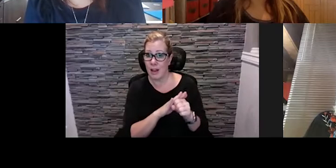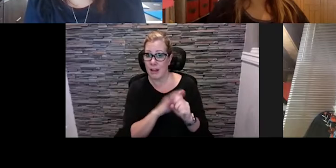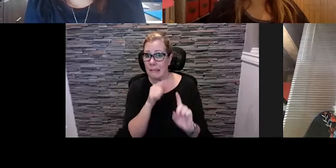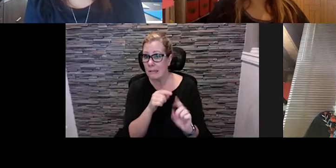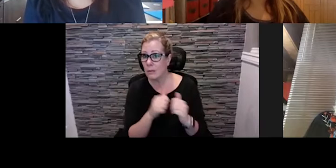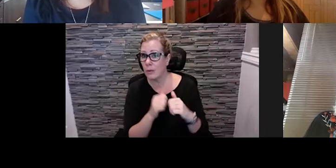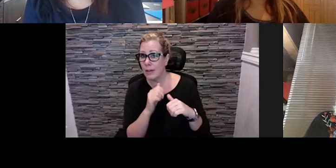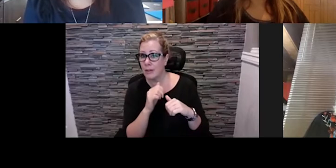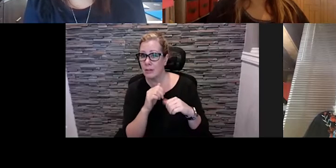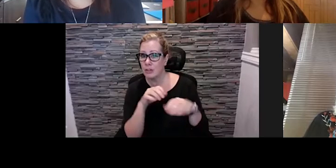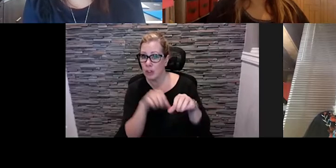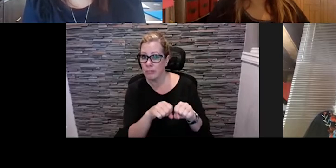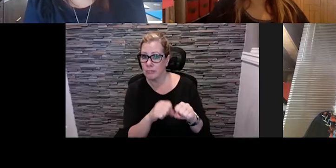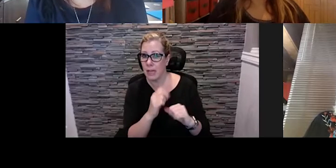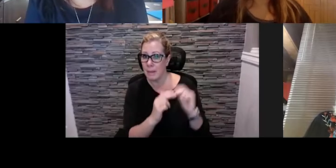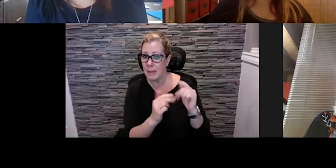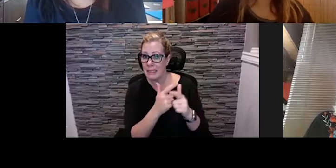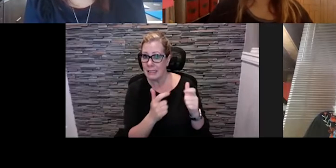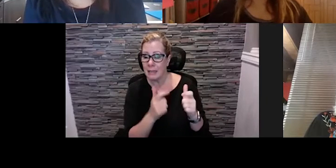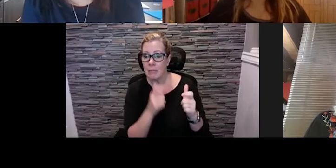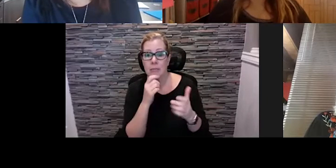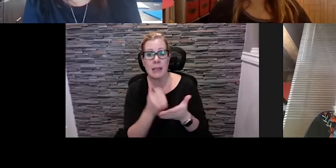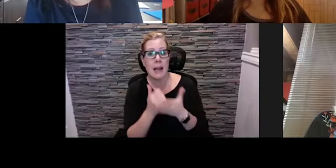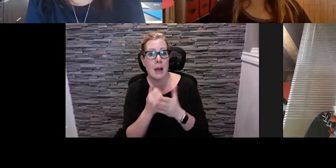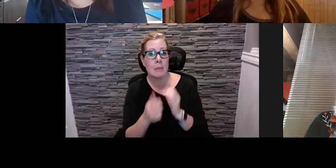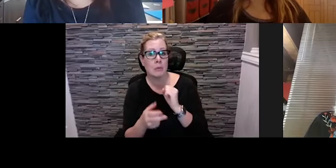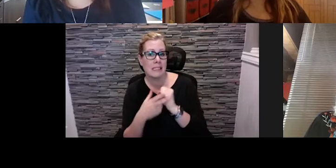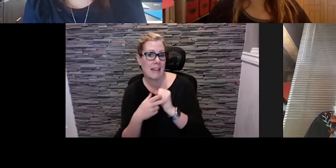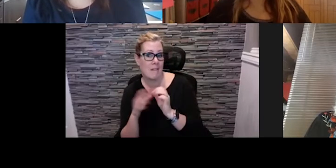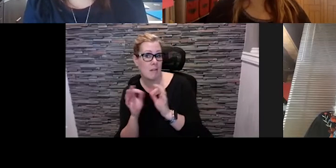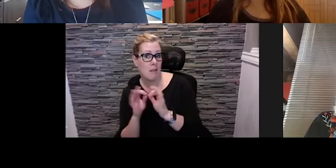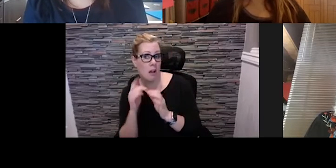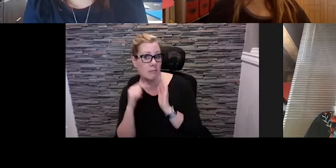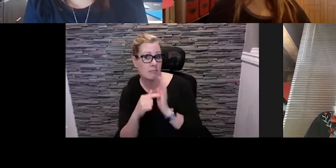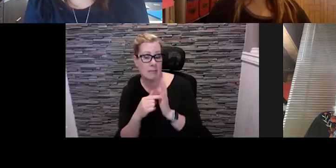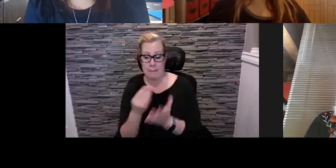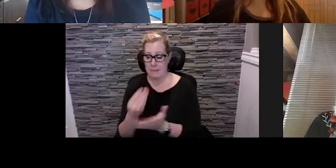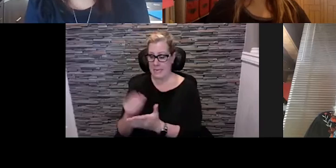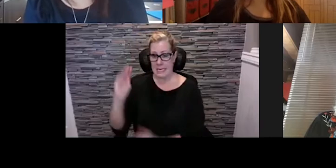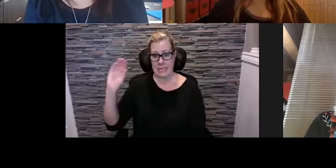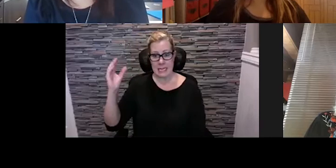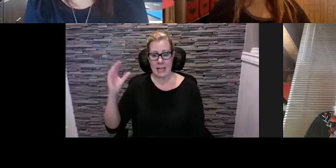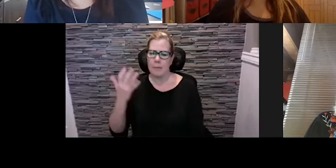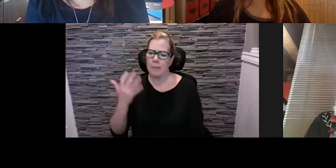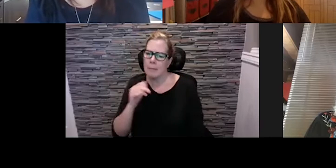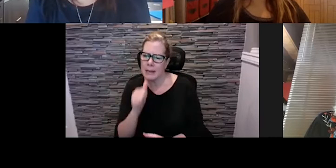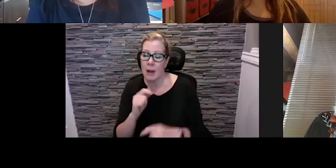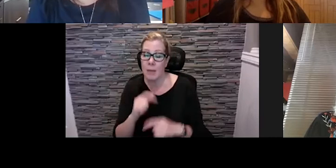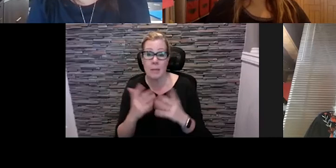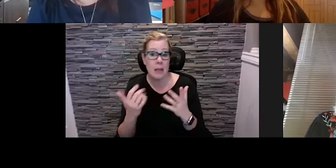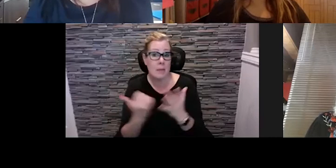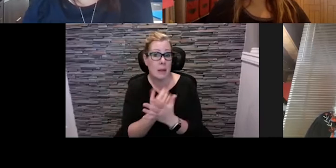provide a ton of cost savings. They might not be able to give you exact funds, but they might be able to find you free venues or free opportunities.